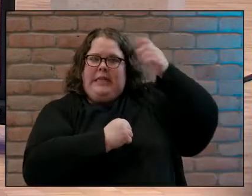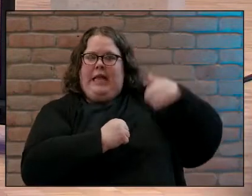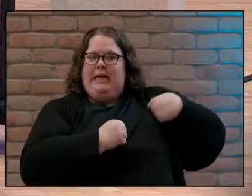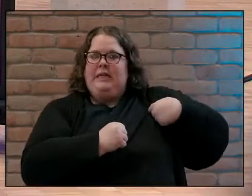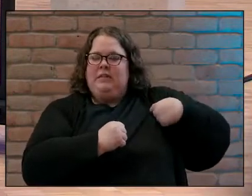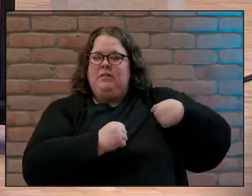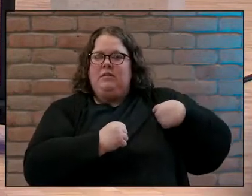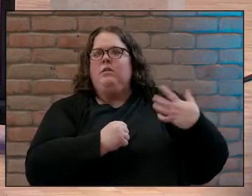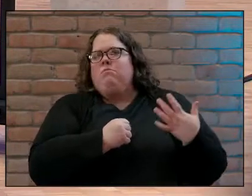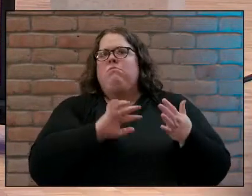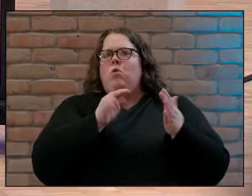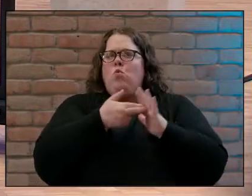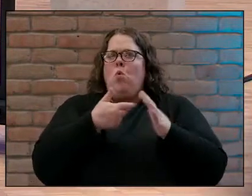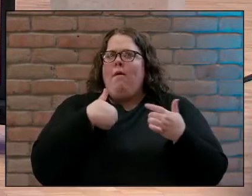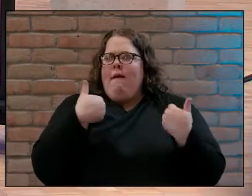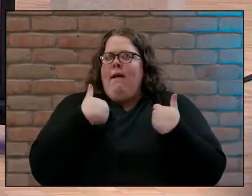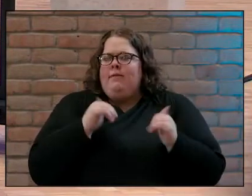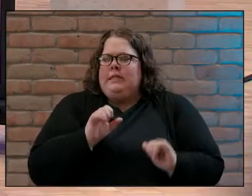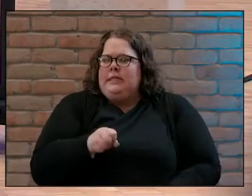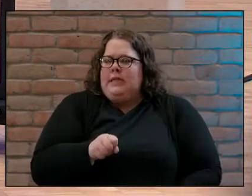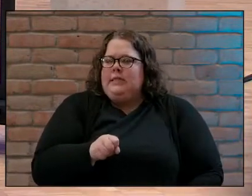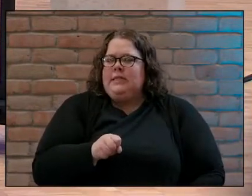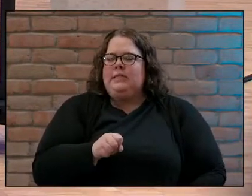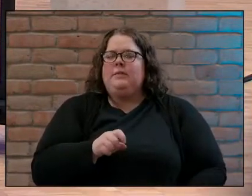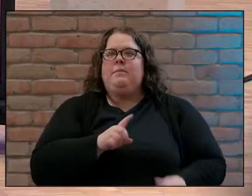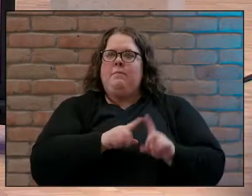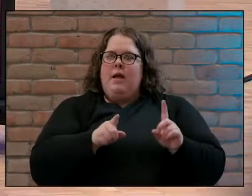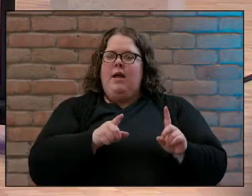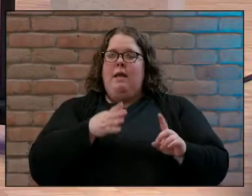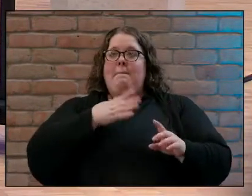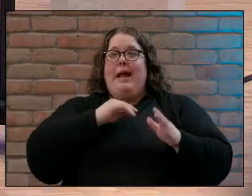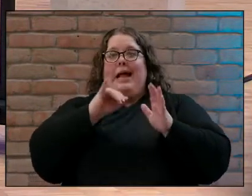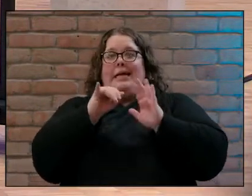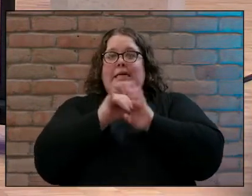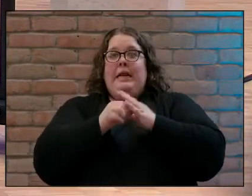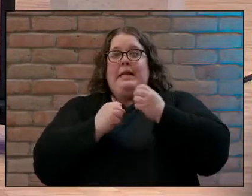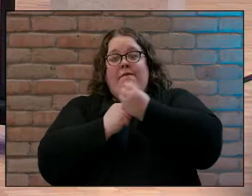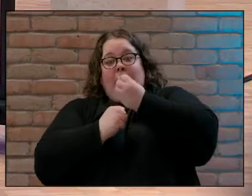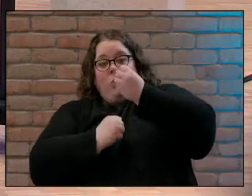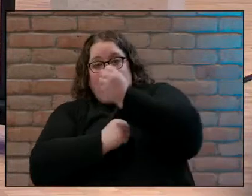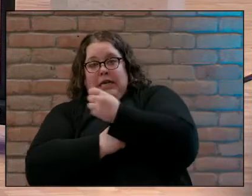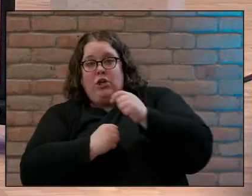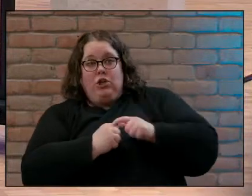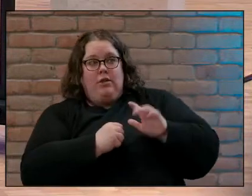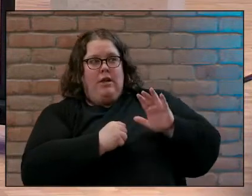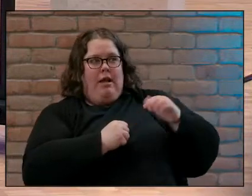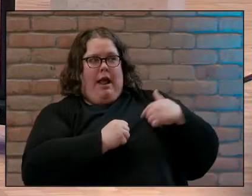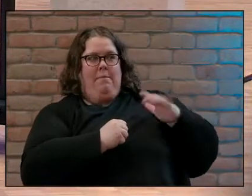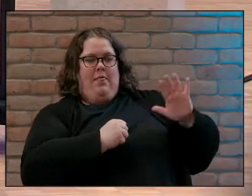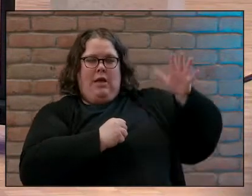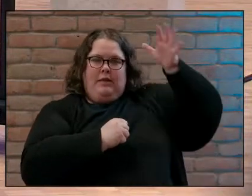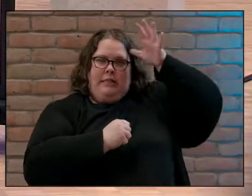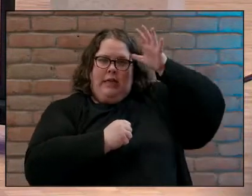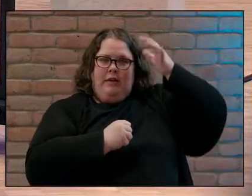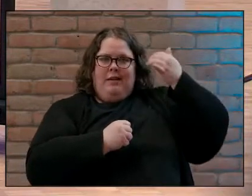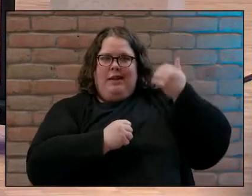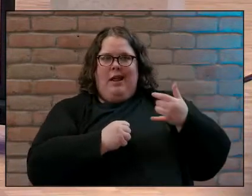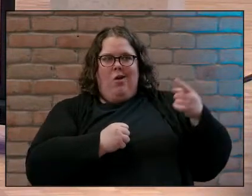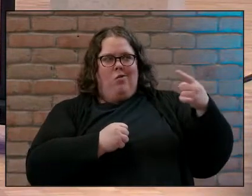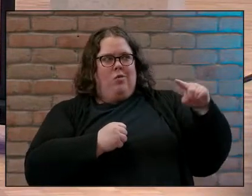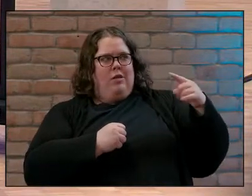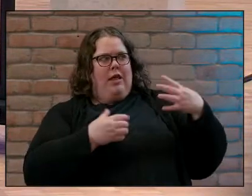dad but not in the same way that I did for all those years if my identity was based on that what happens now that my boys are out of the house